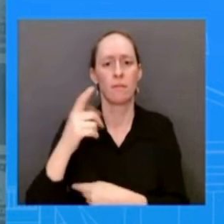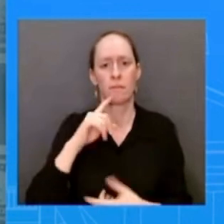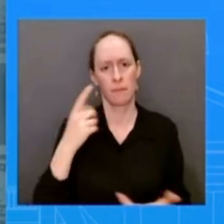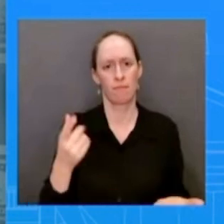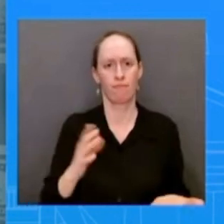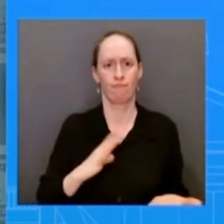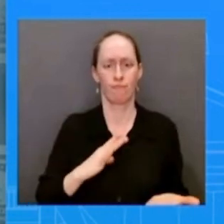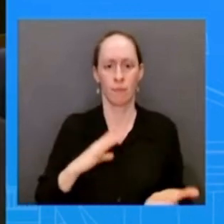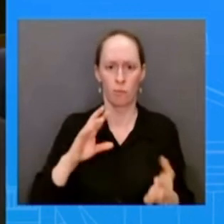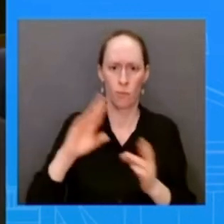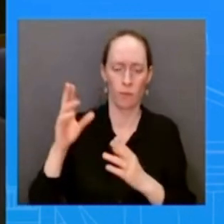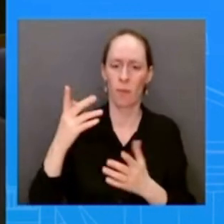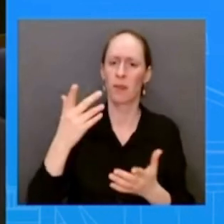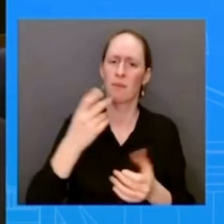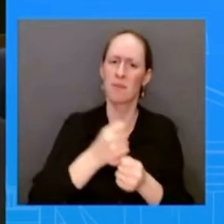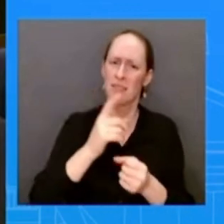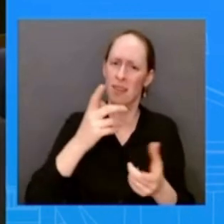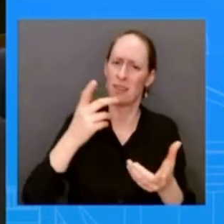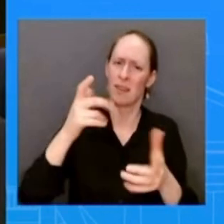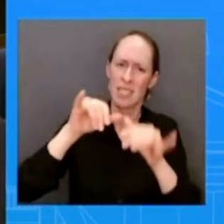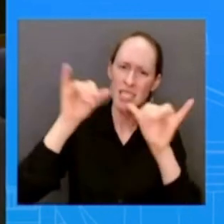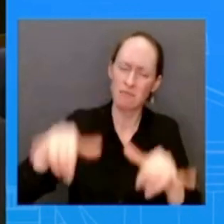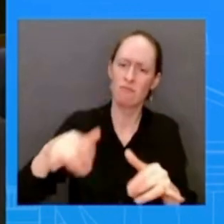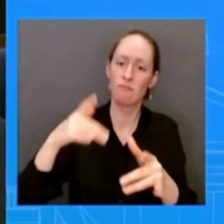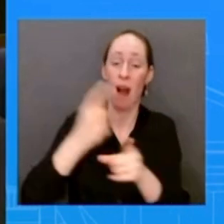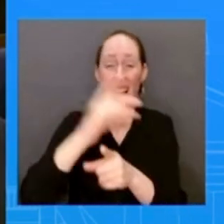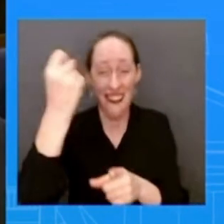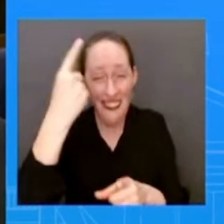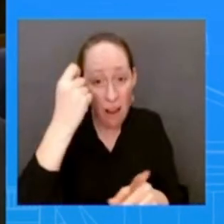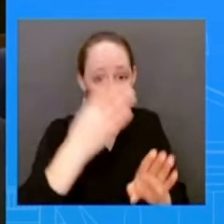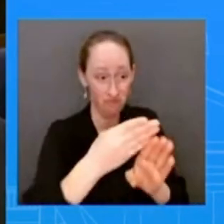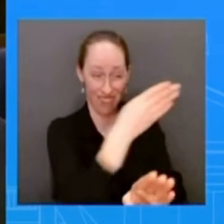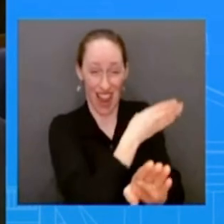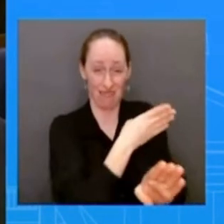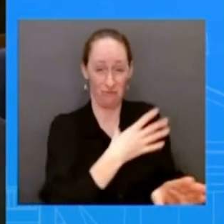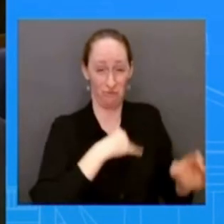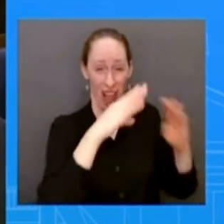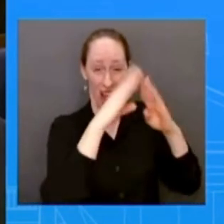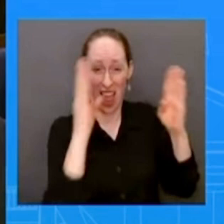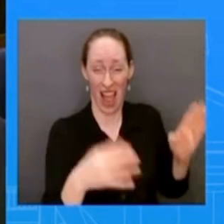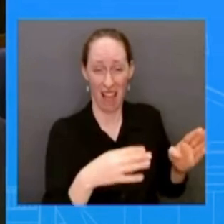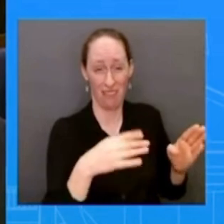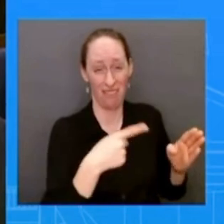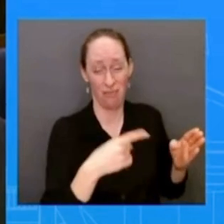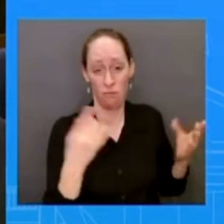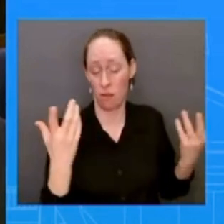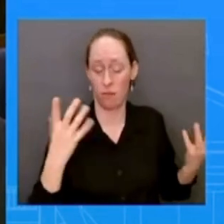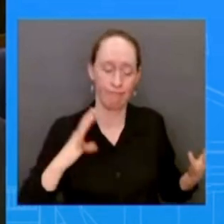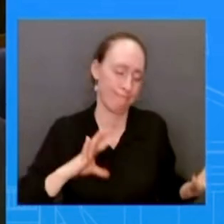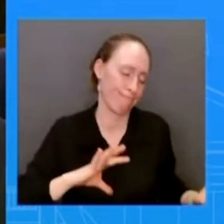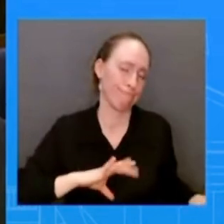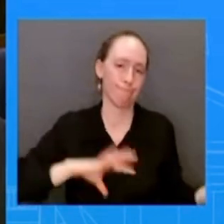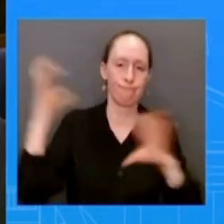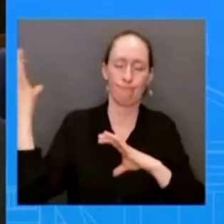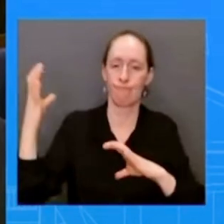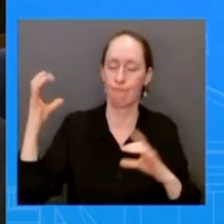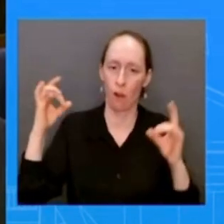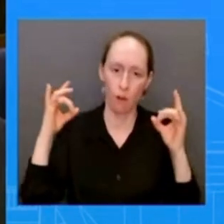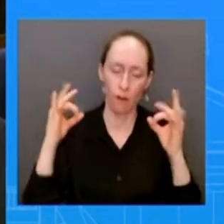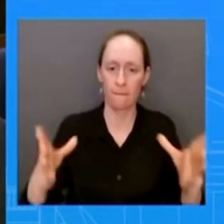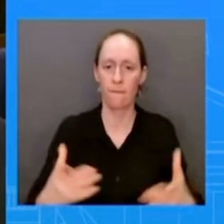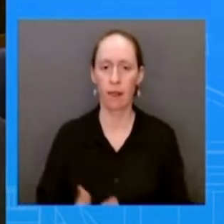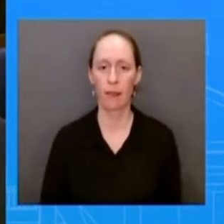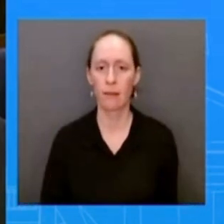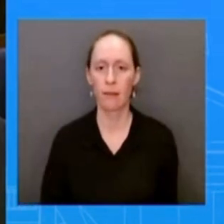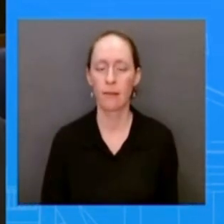administration so in terms of that of the this the system being decimated now you've had two years to rebuild uh the system